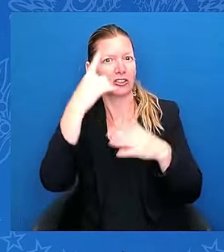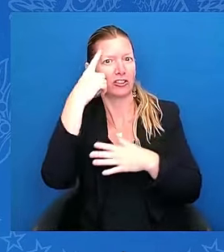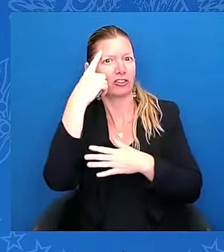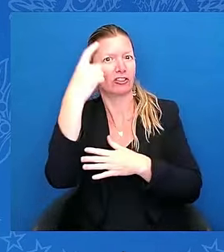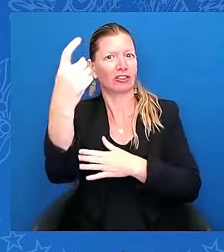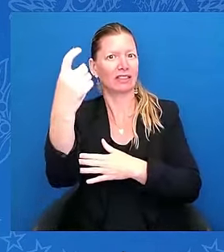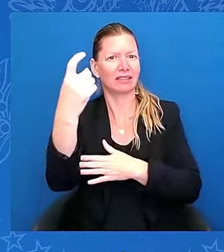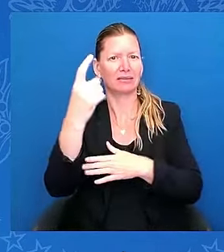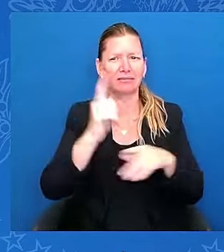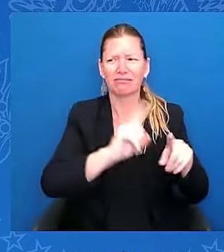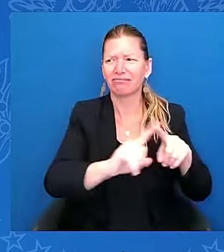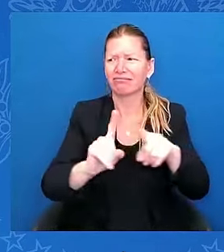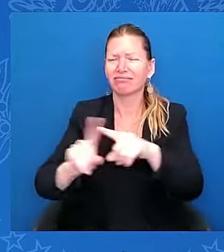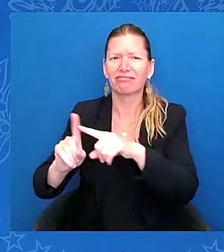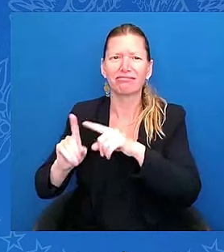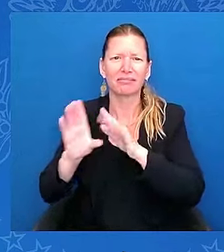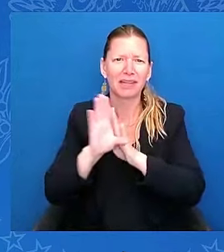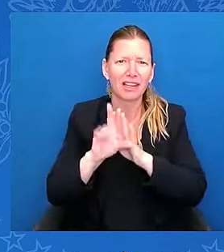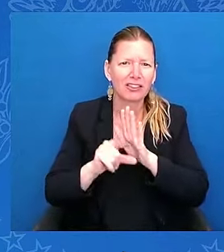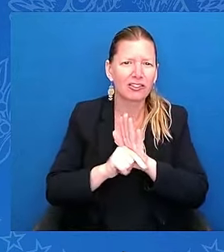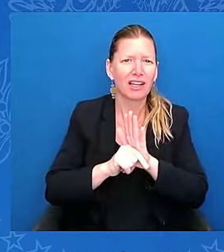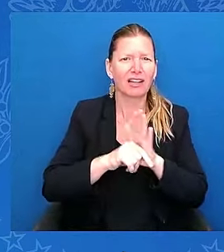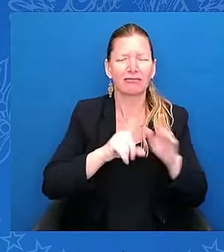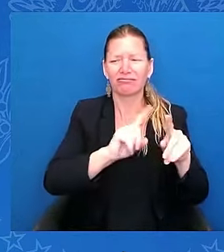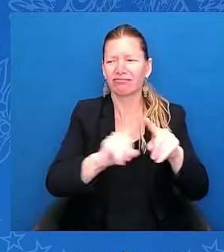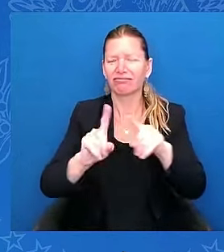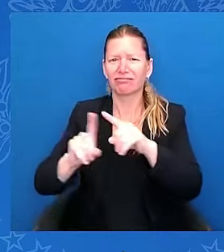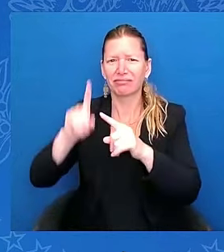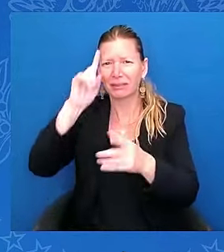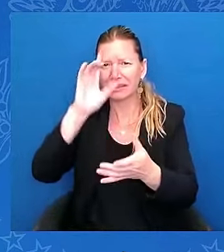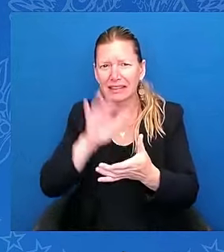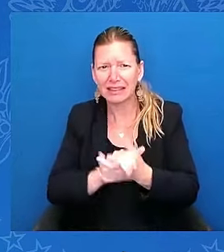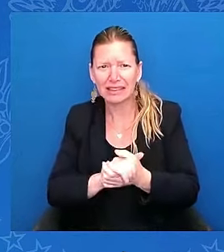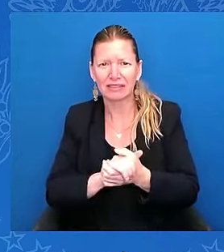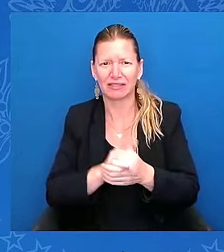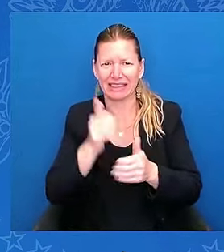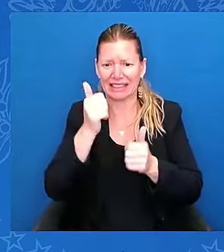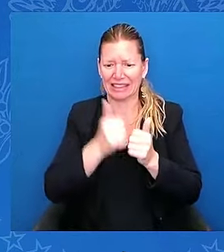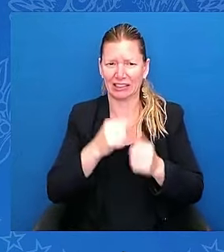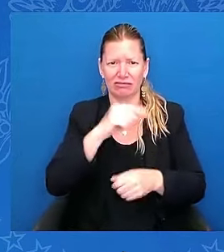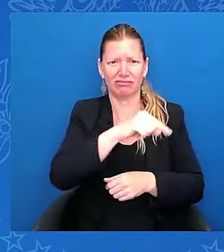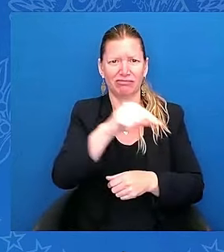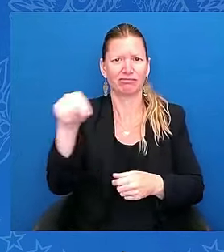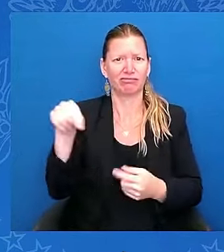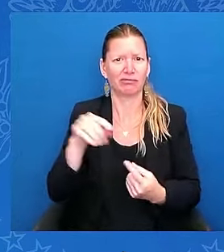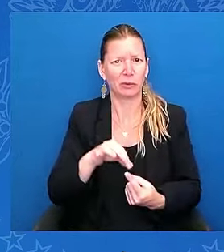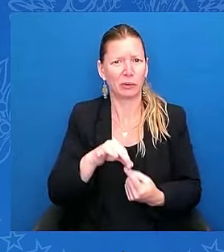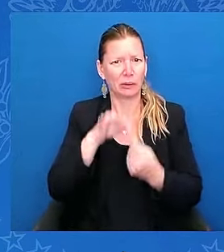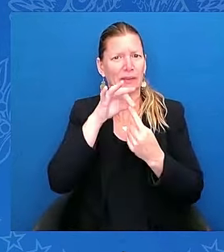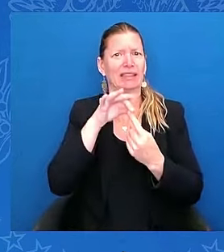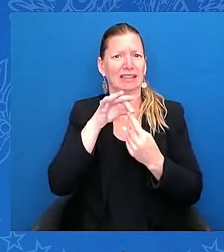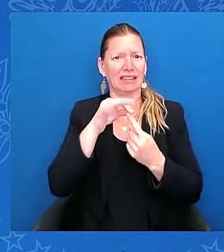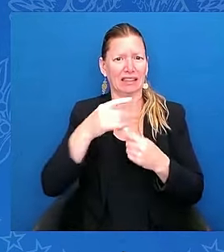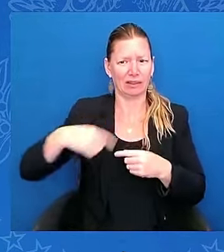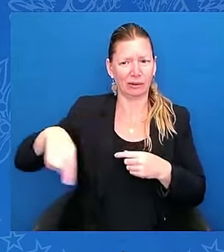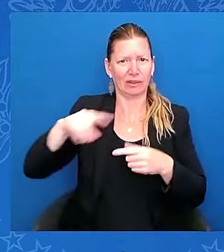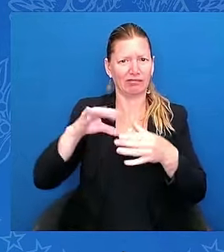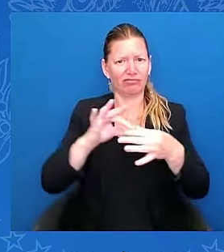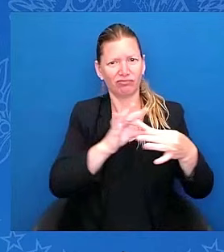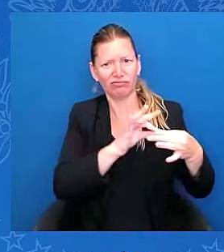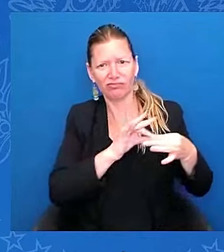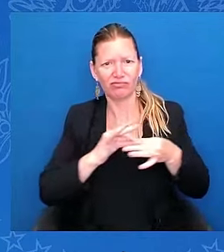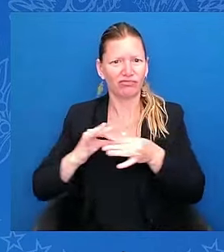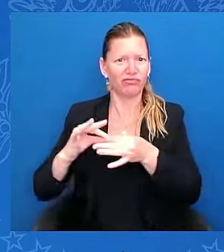makes our nation and remakes it in big ways and small ones. We are millions of individuals